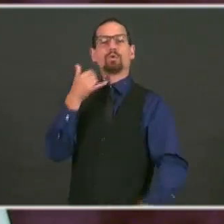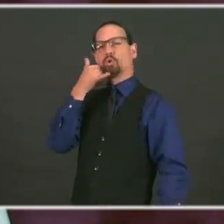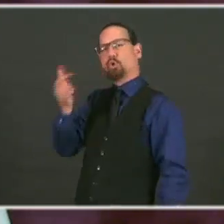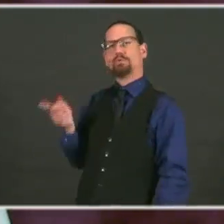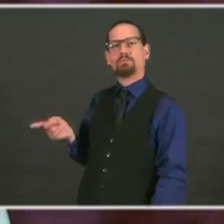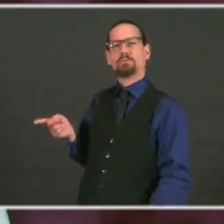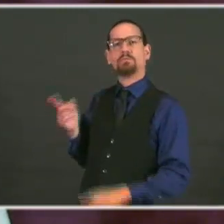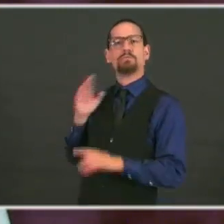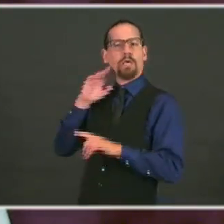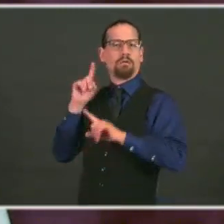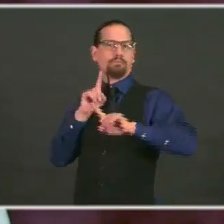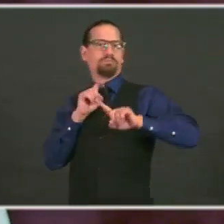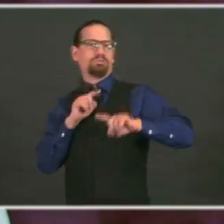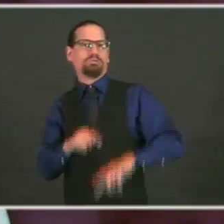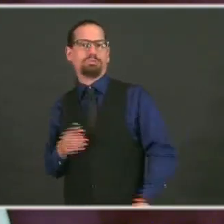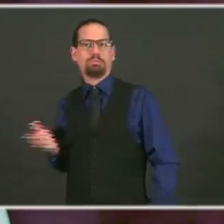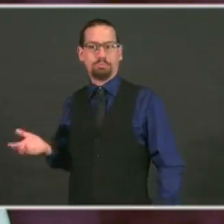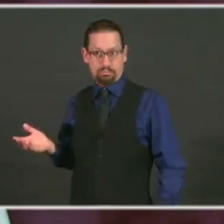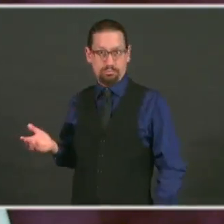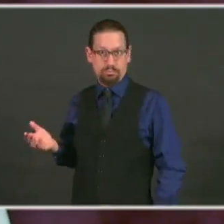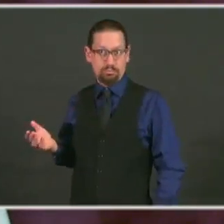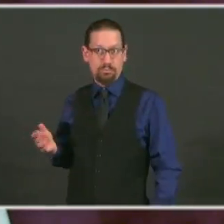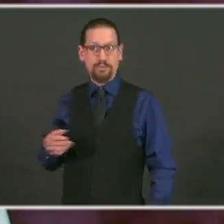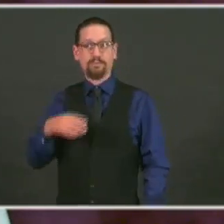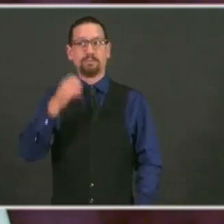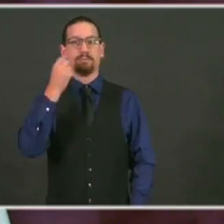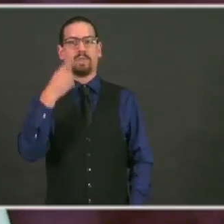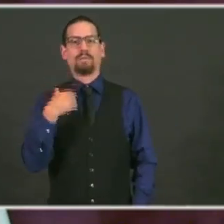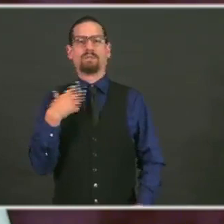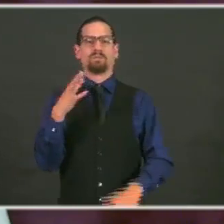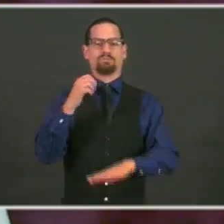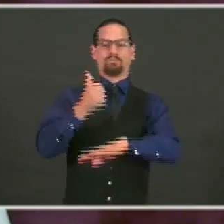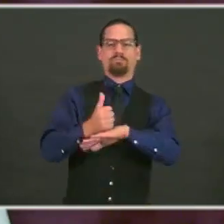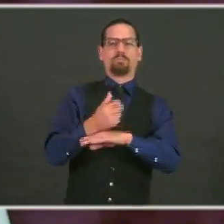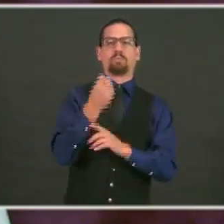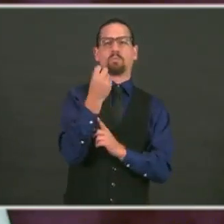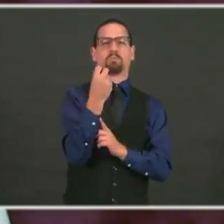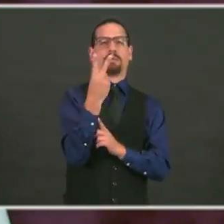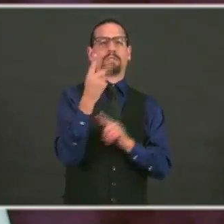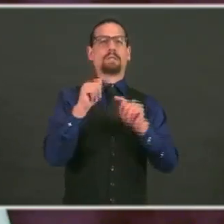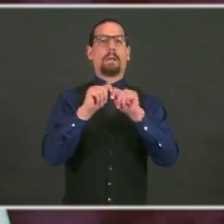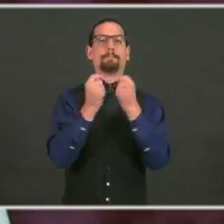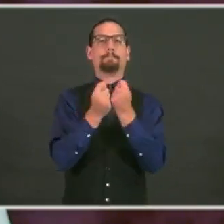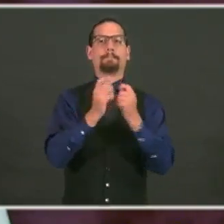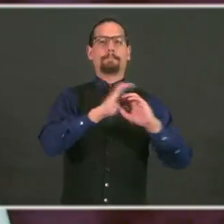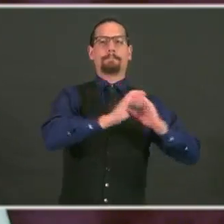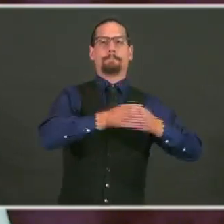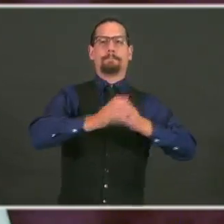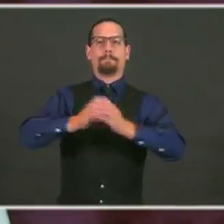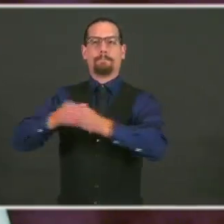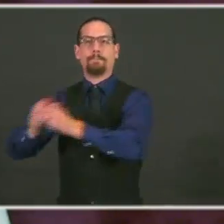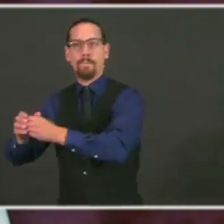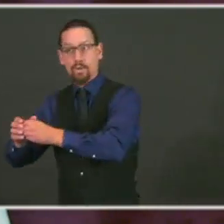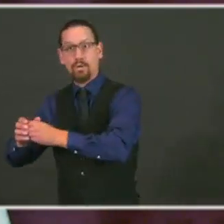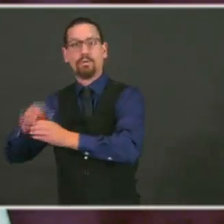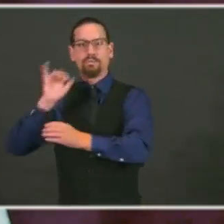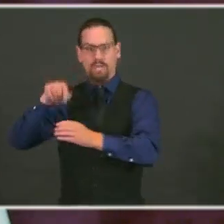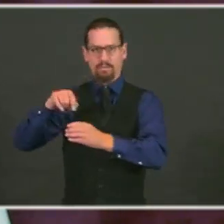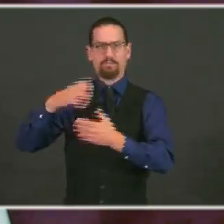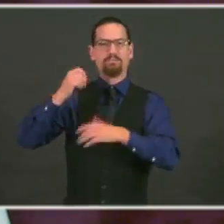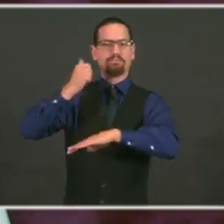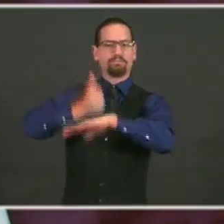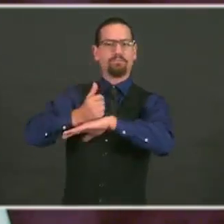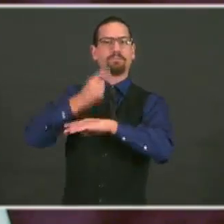to help schools with everything from containing positive cases to reviewing mitigation measures to